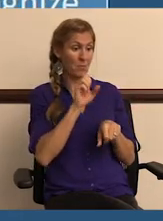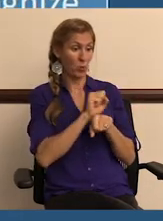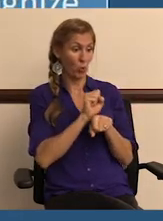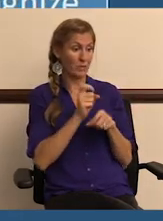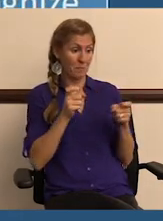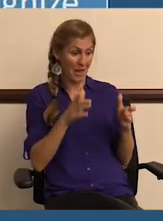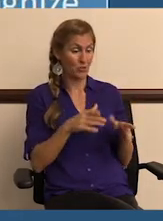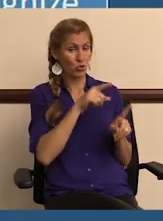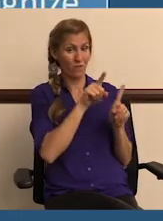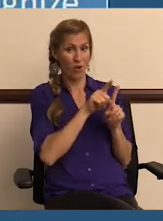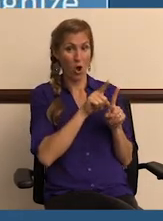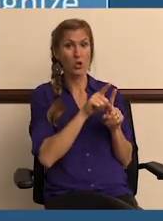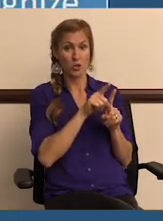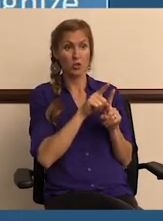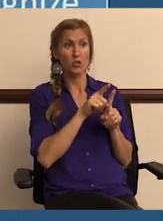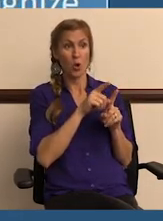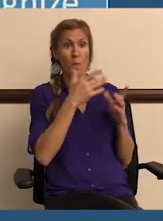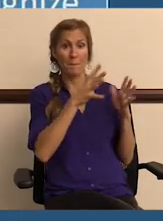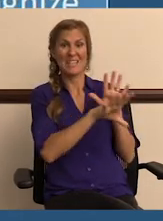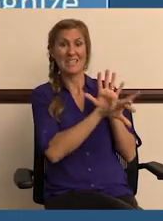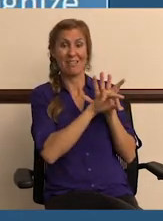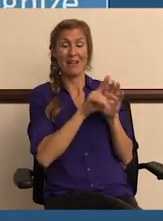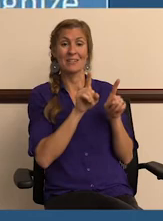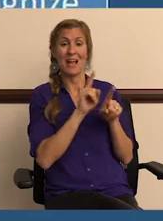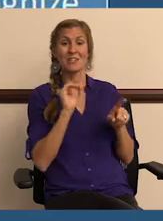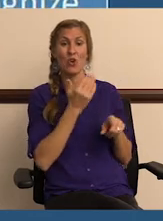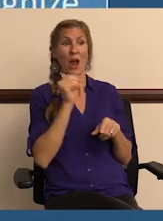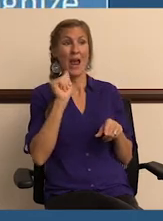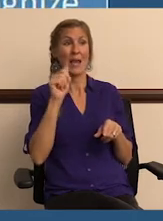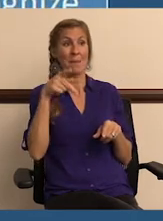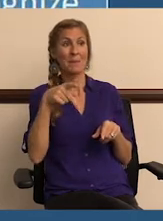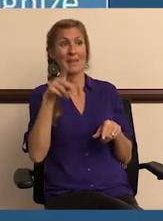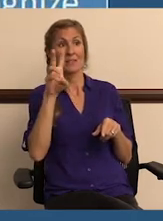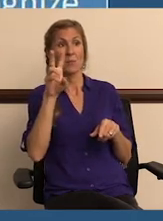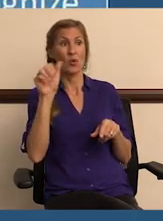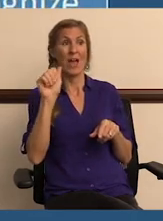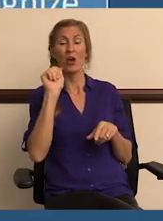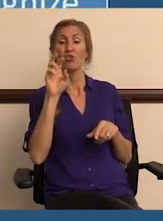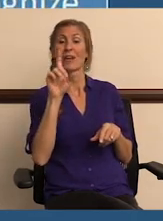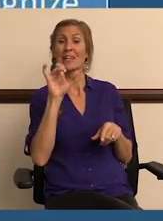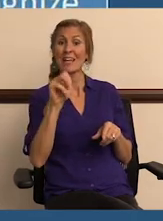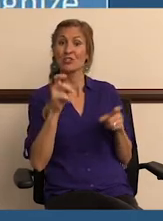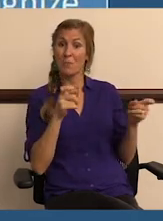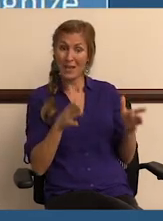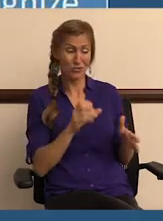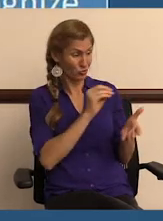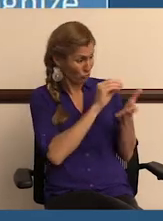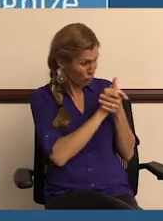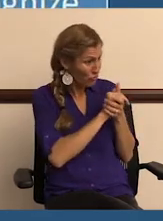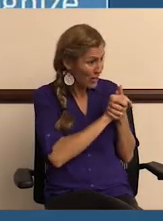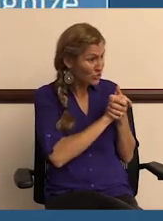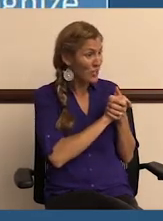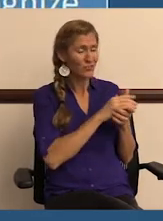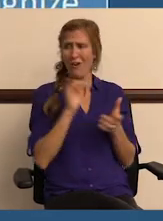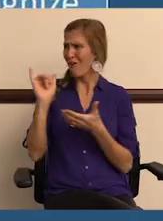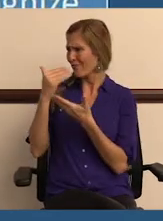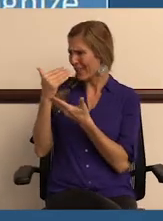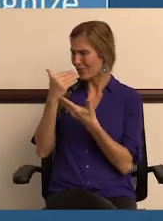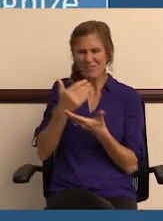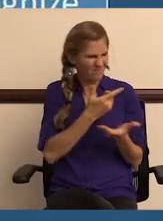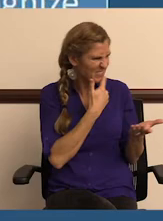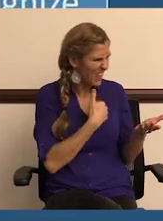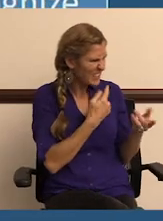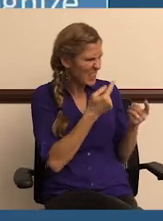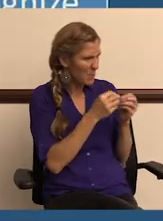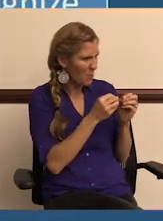as the Public Works manager, you've also been selected as our APWA accreditation manager. So, congratulations. Thank you.